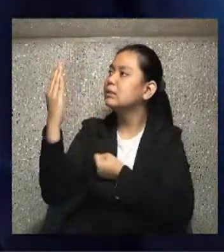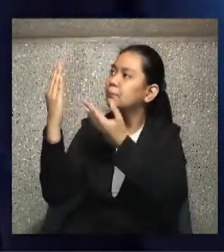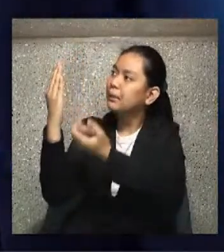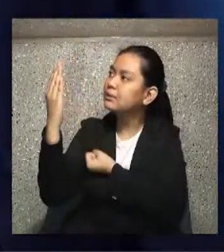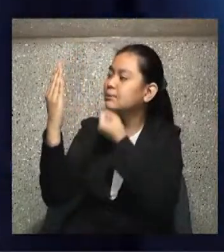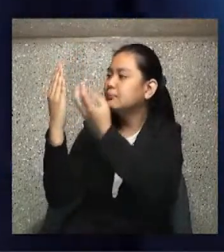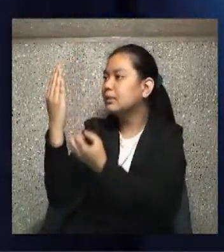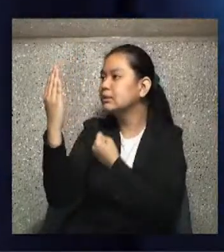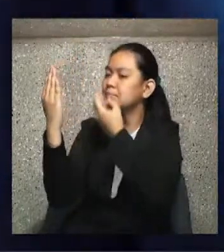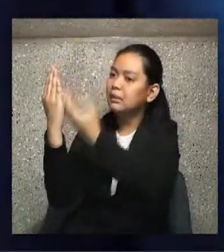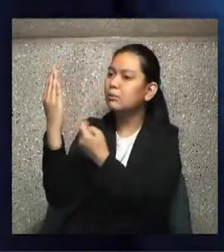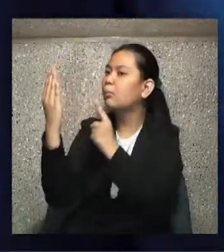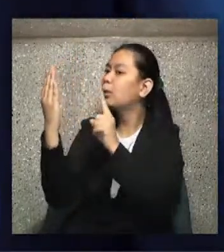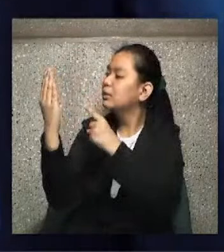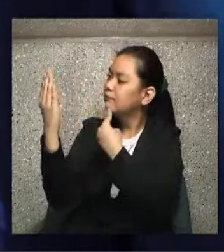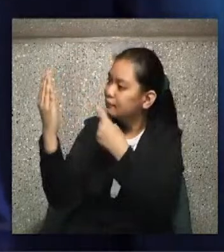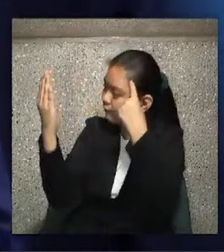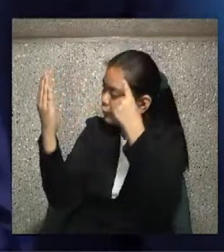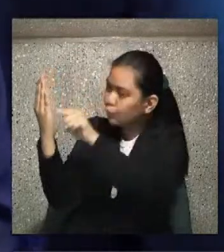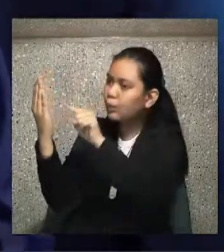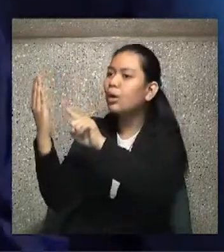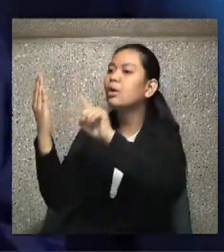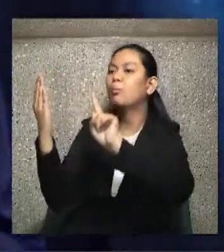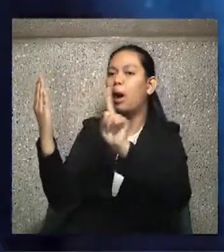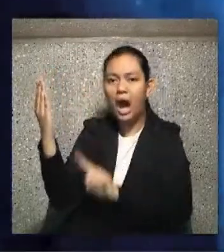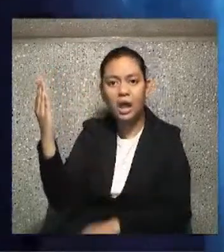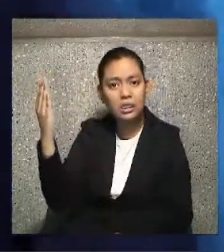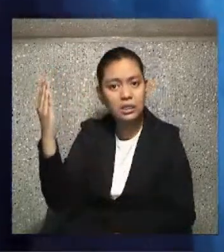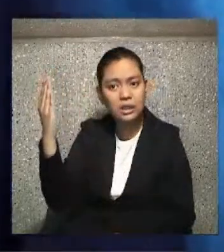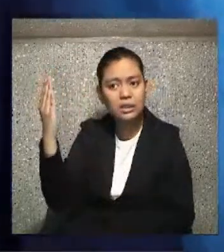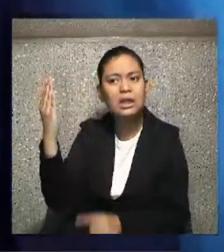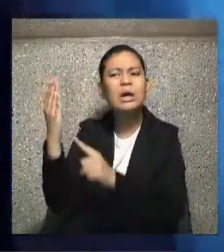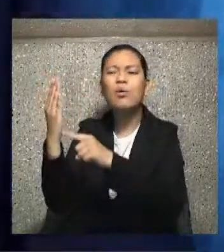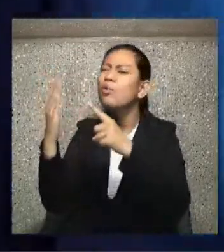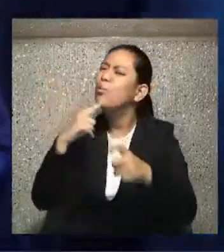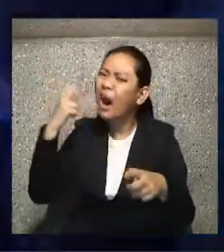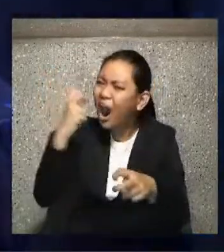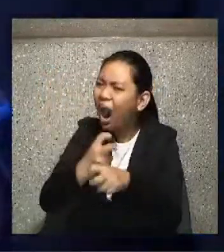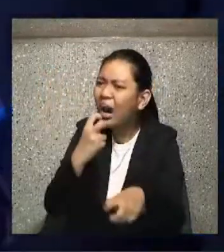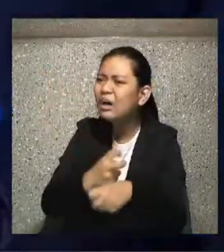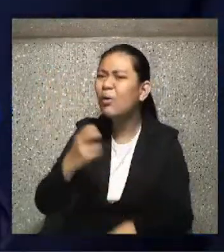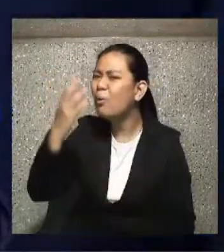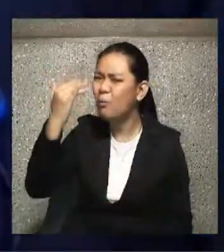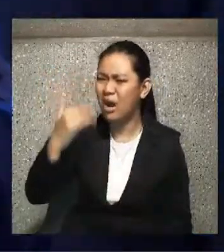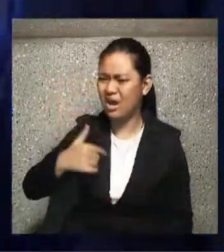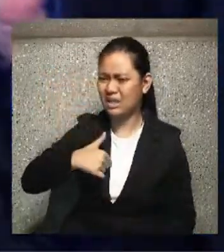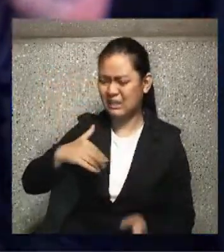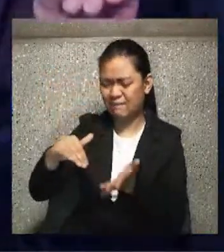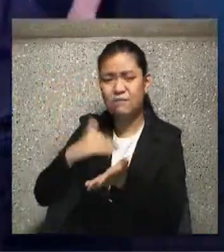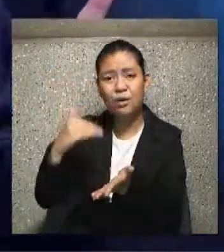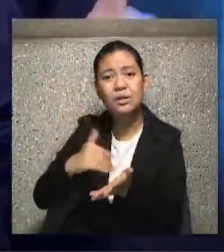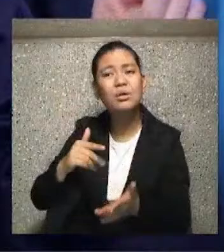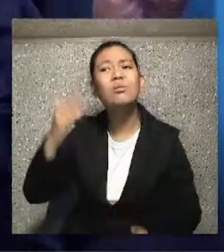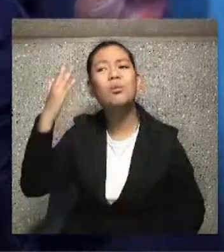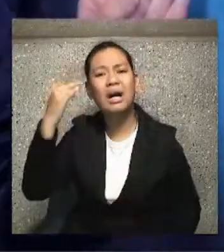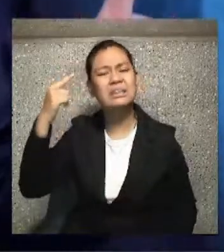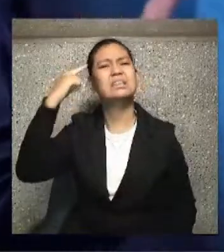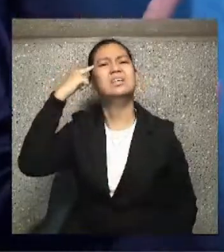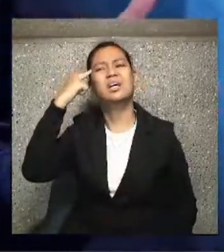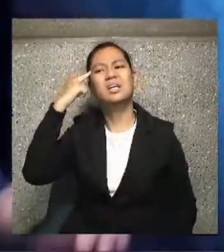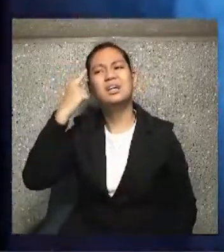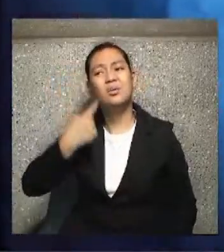in the mirror, I forgive me too. But it's hard to do for this simple reason. We think we should